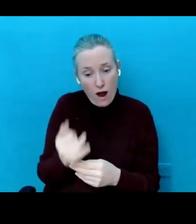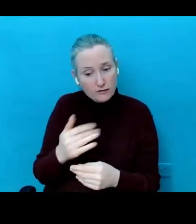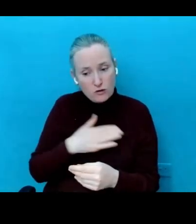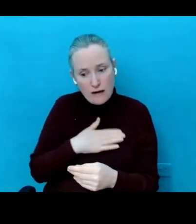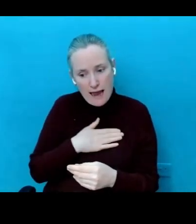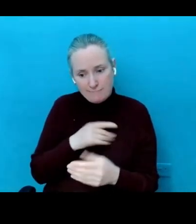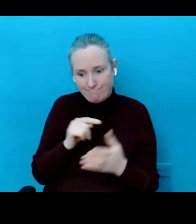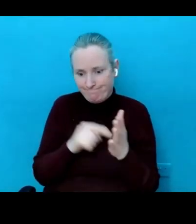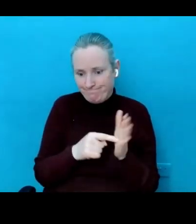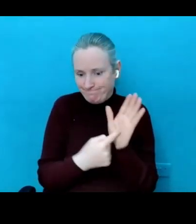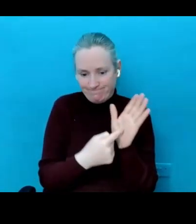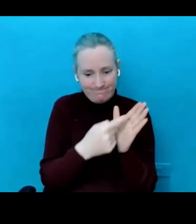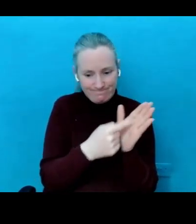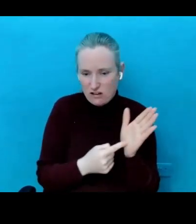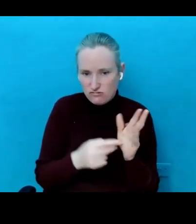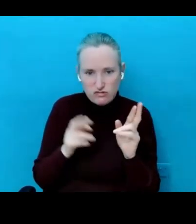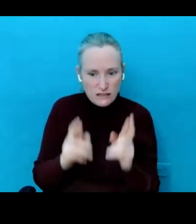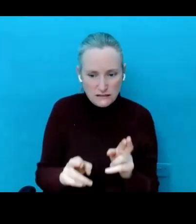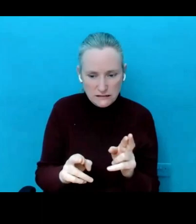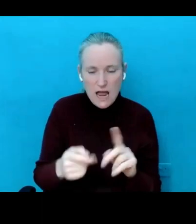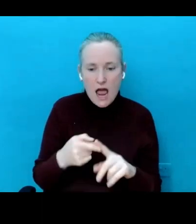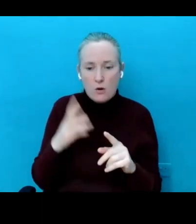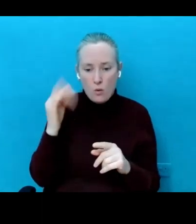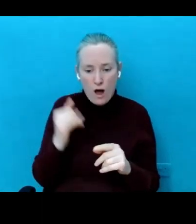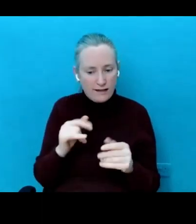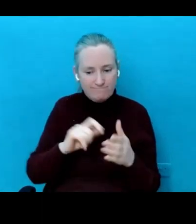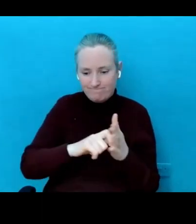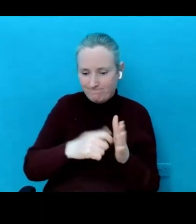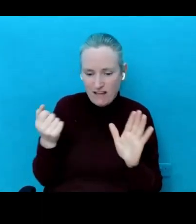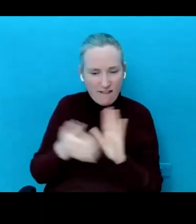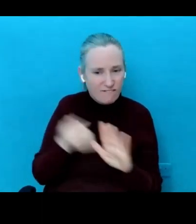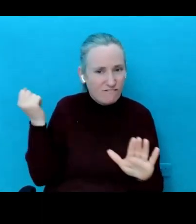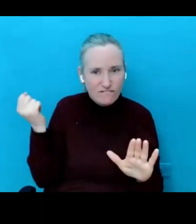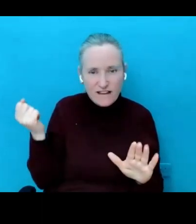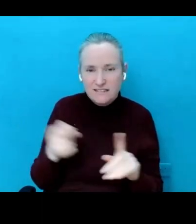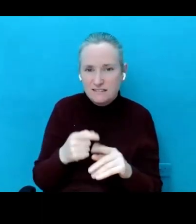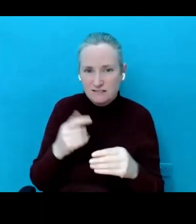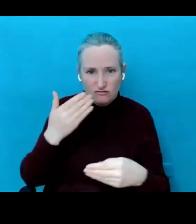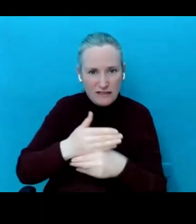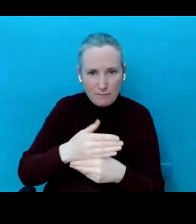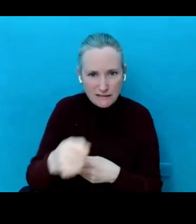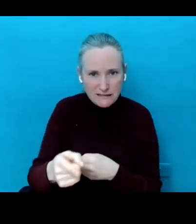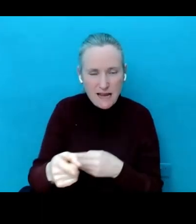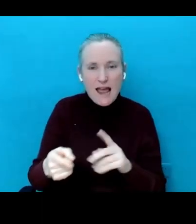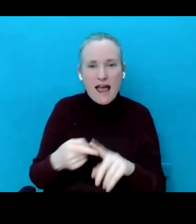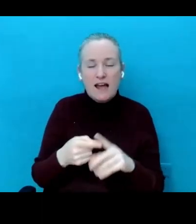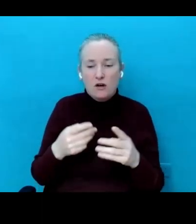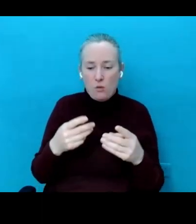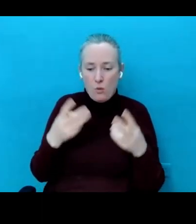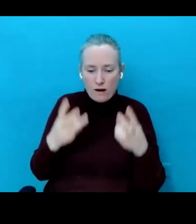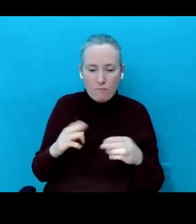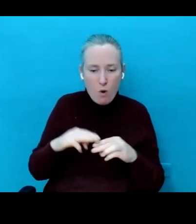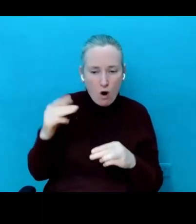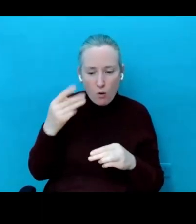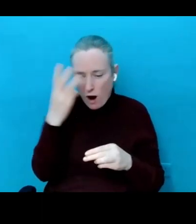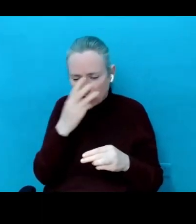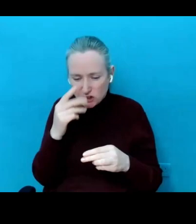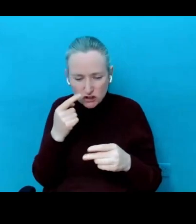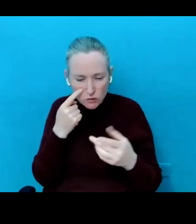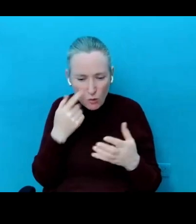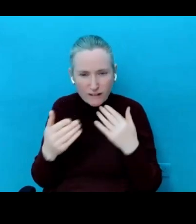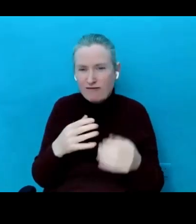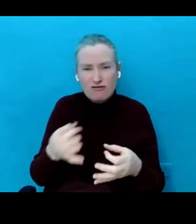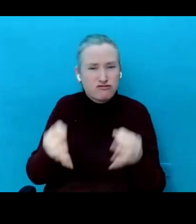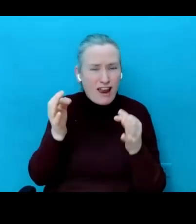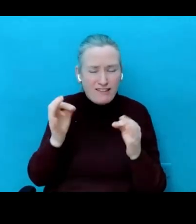something, how the reason why you've restricted and taken it away and what you'd like them more to be looking at. Because there's some great stuff